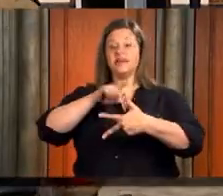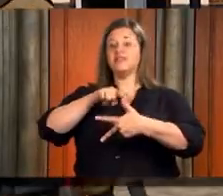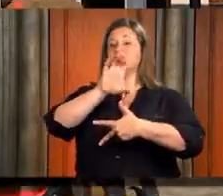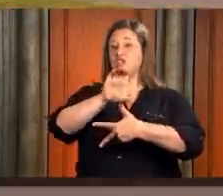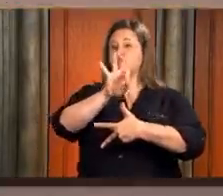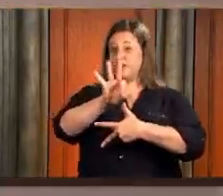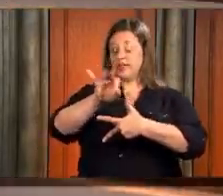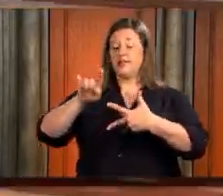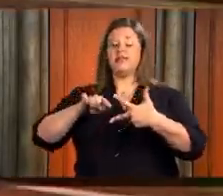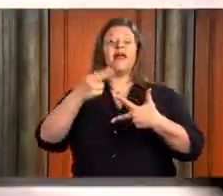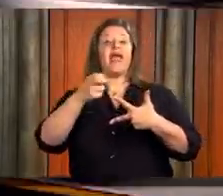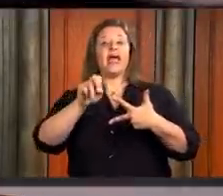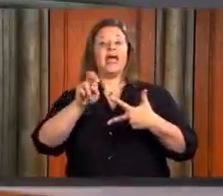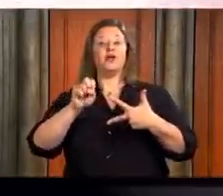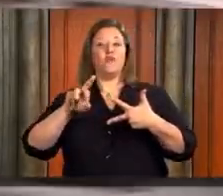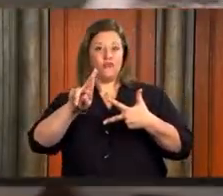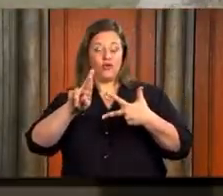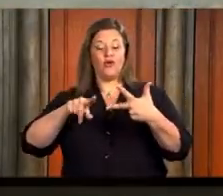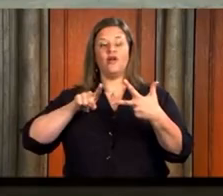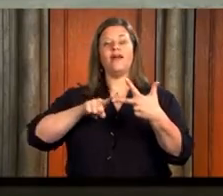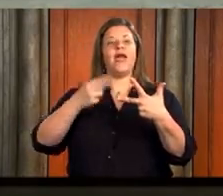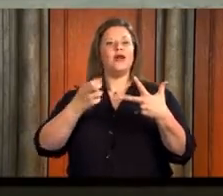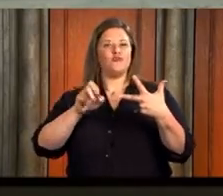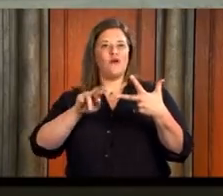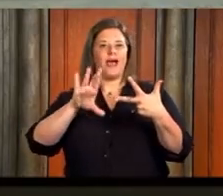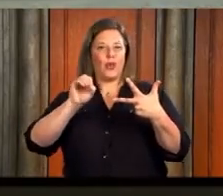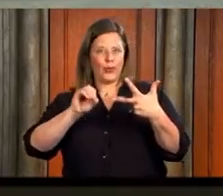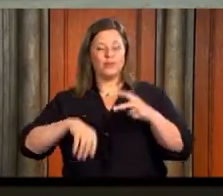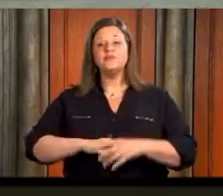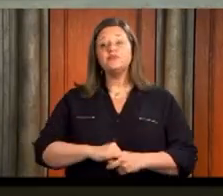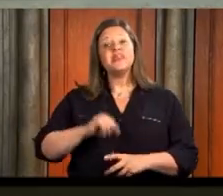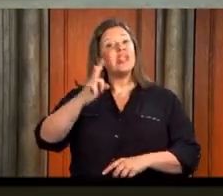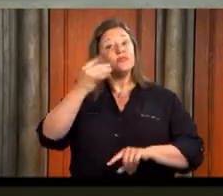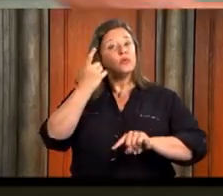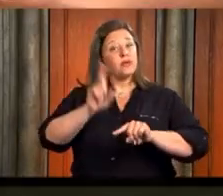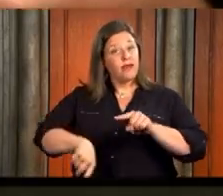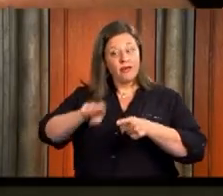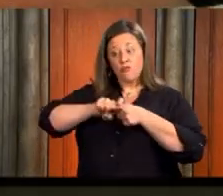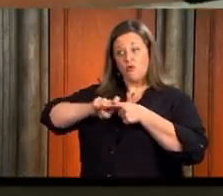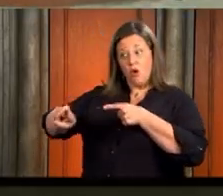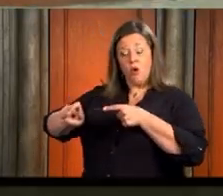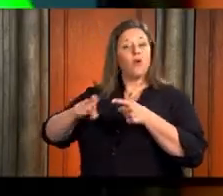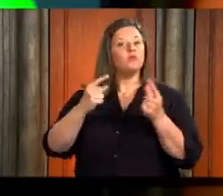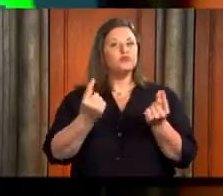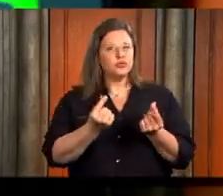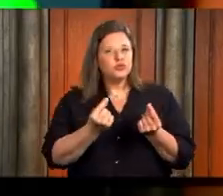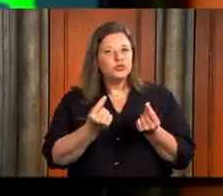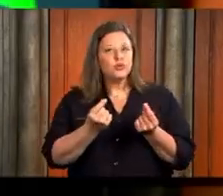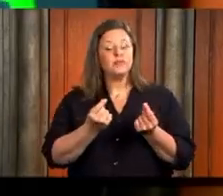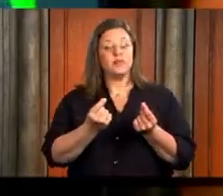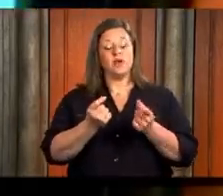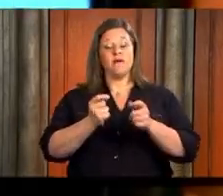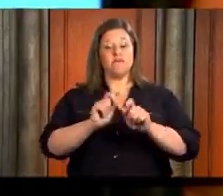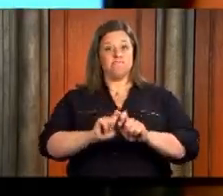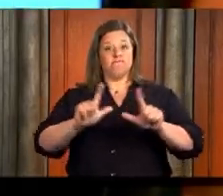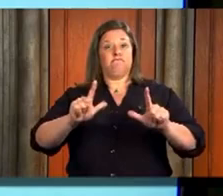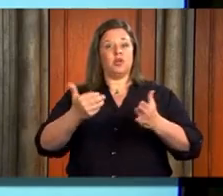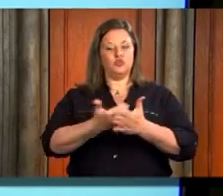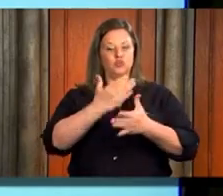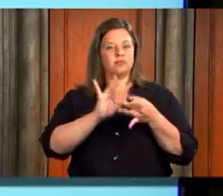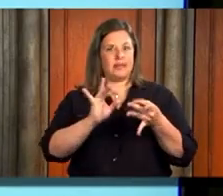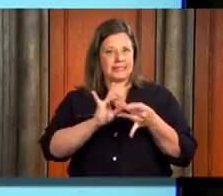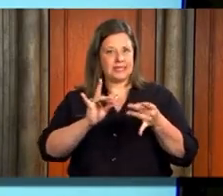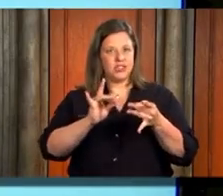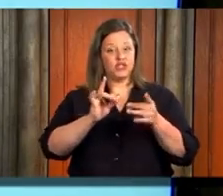Hanover, and Henrico. If you can't call 9-1-1, here's how you can send a text for help. Create a message and